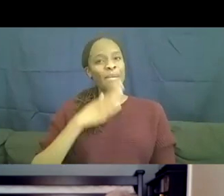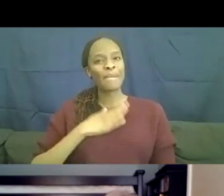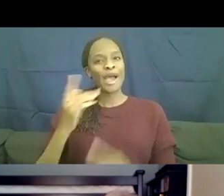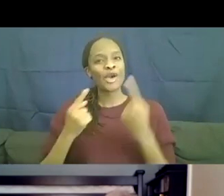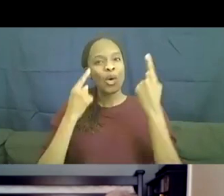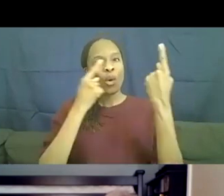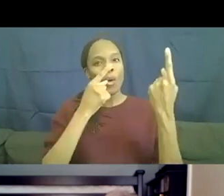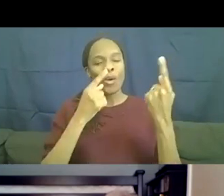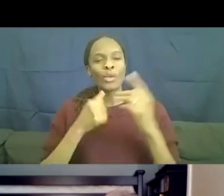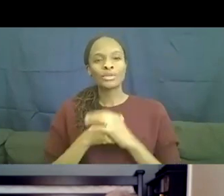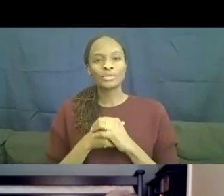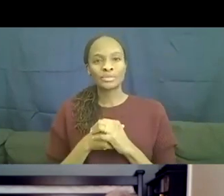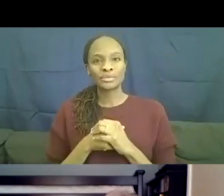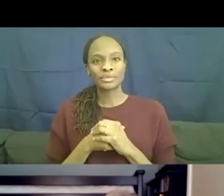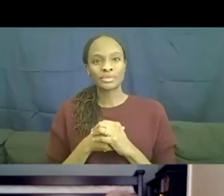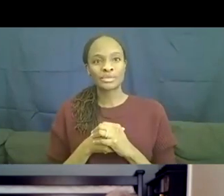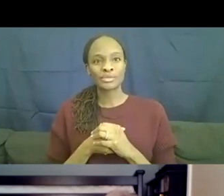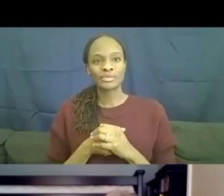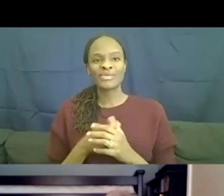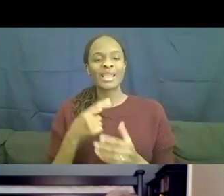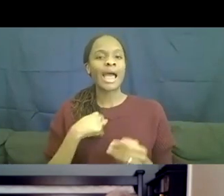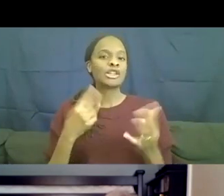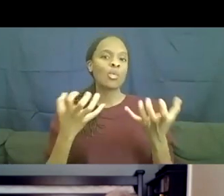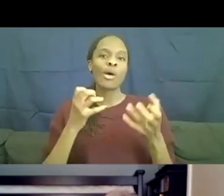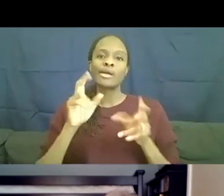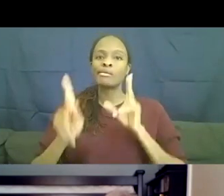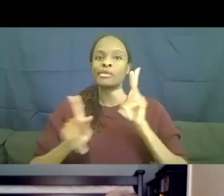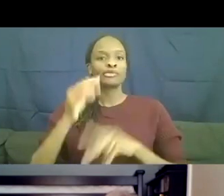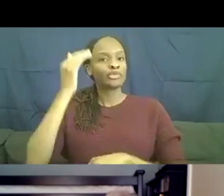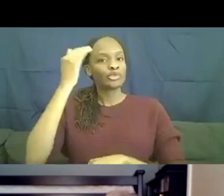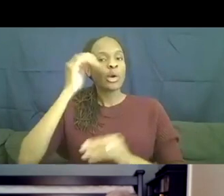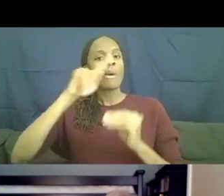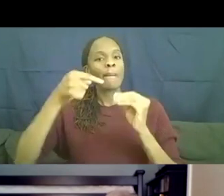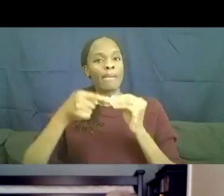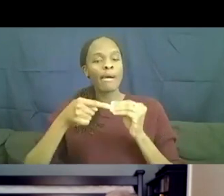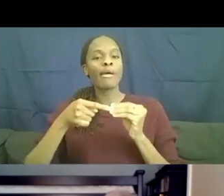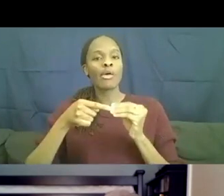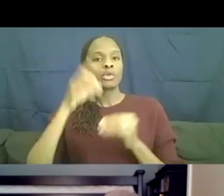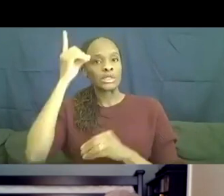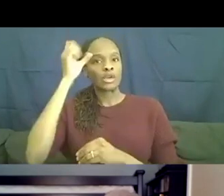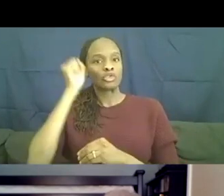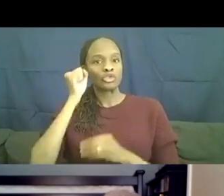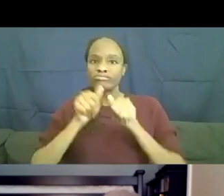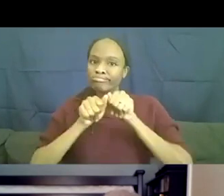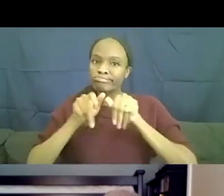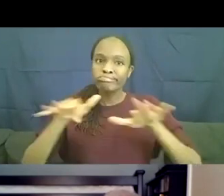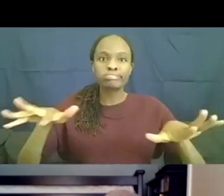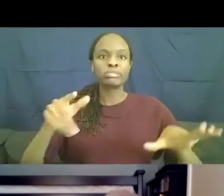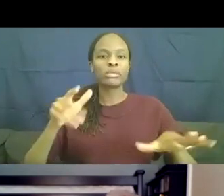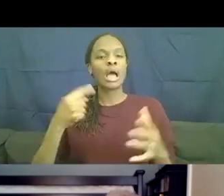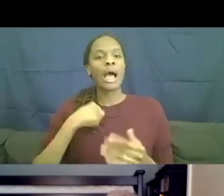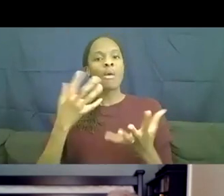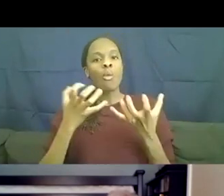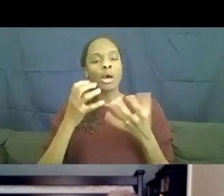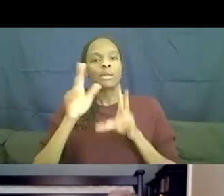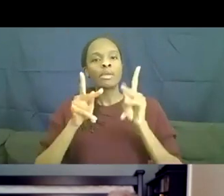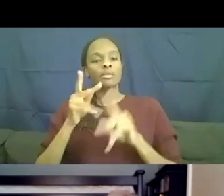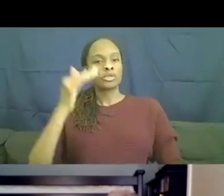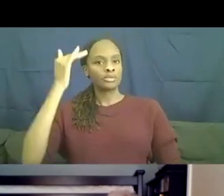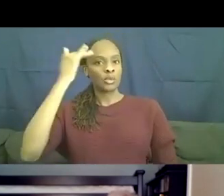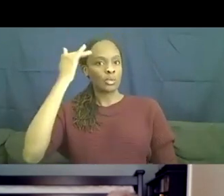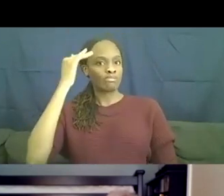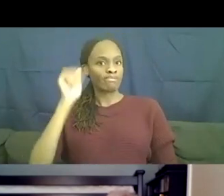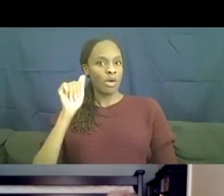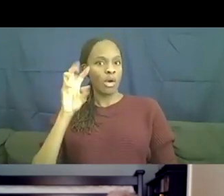was I wanted the word out there about down syndrome. I wanted people to be aware of what down syndrome can do.